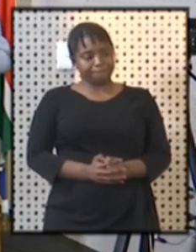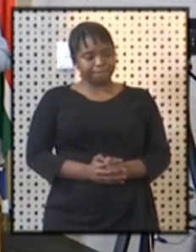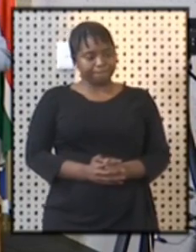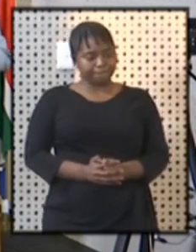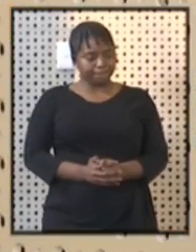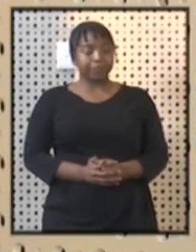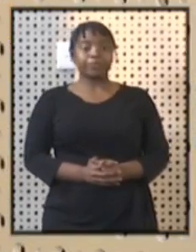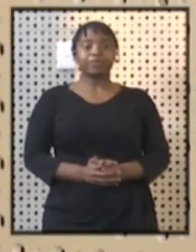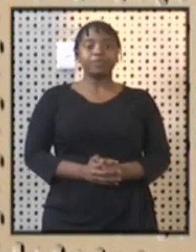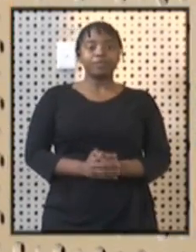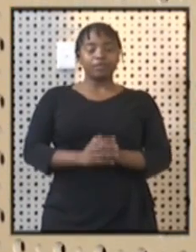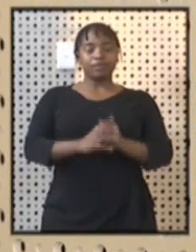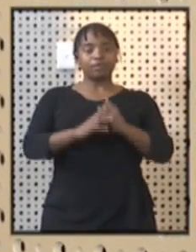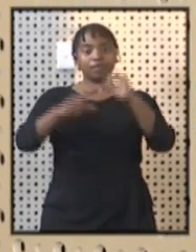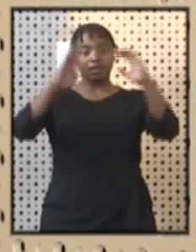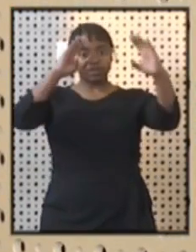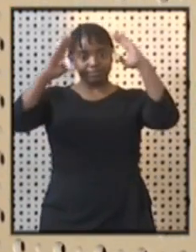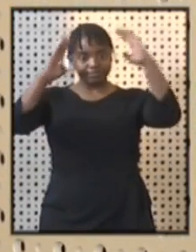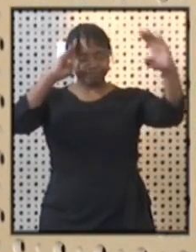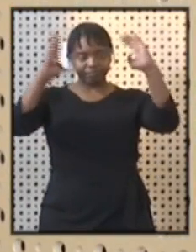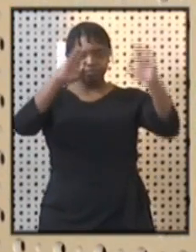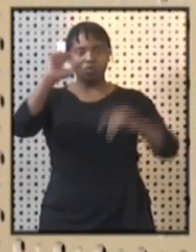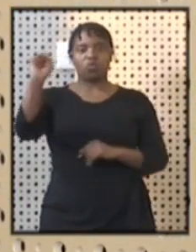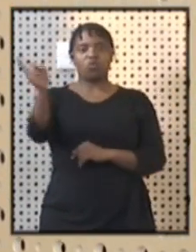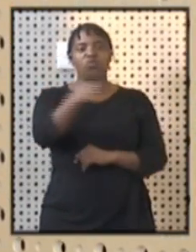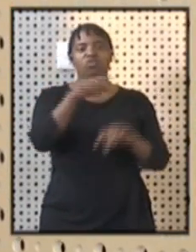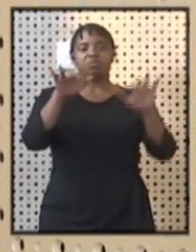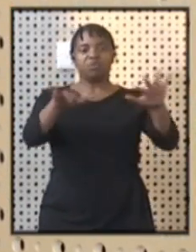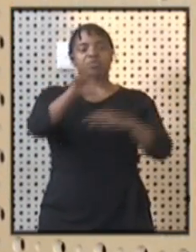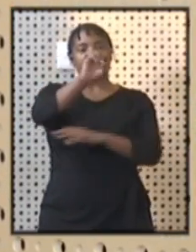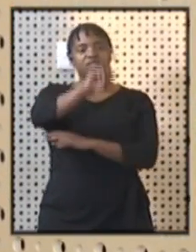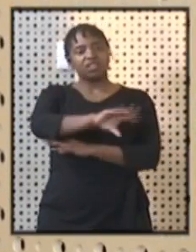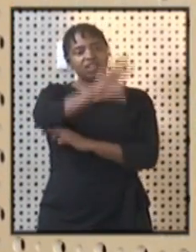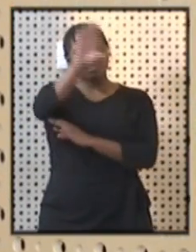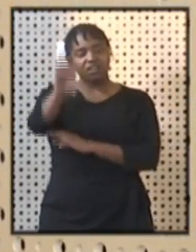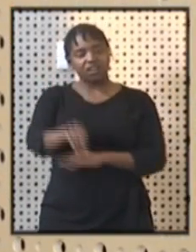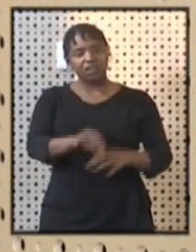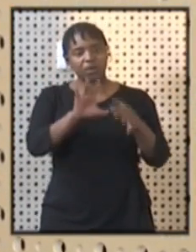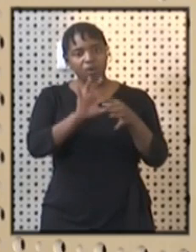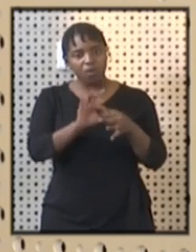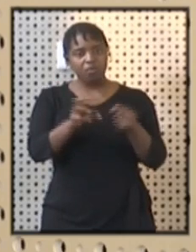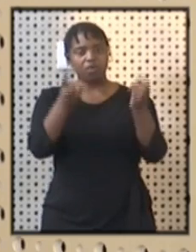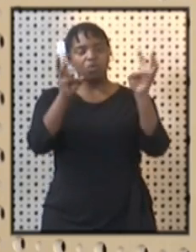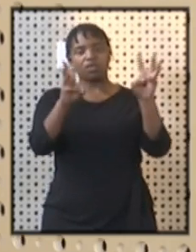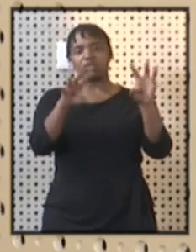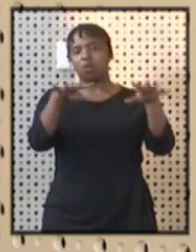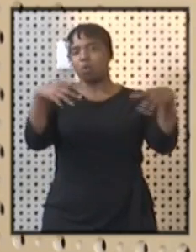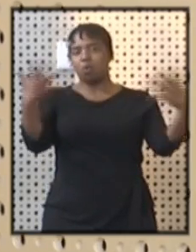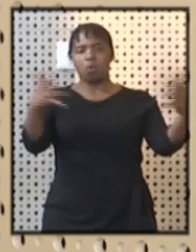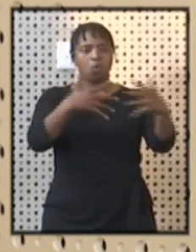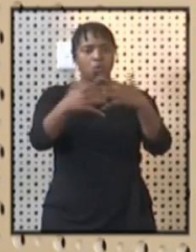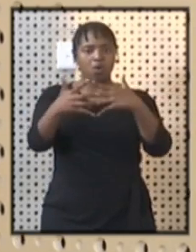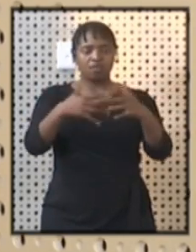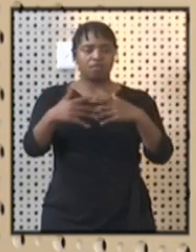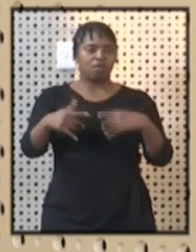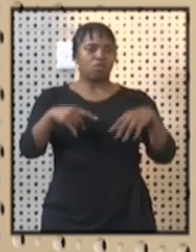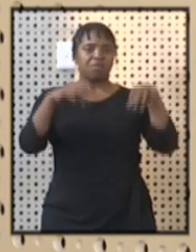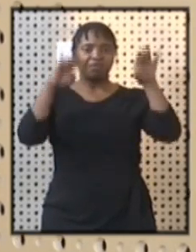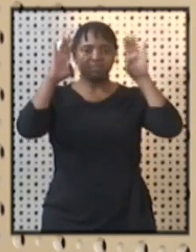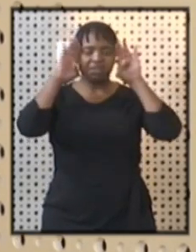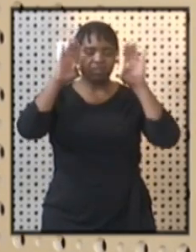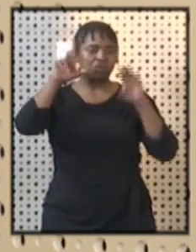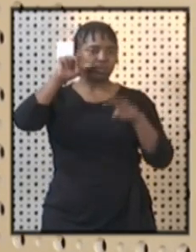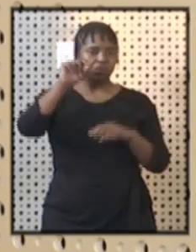Good afternoon to all South Africans at home or wherever you are watching through live streaming radio,